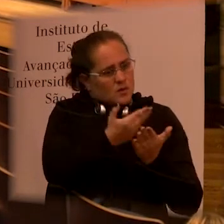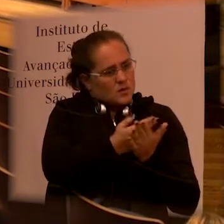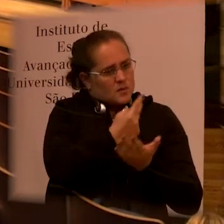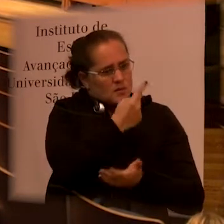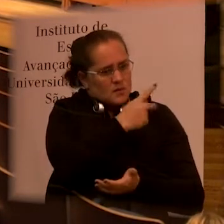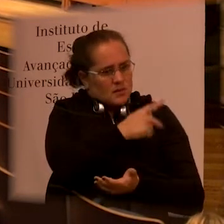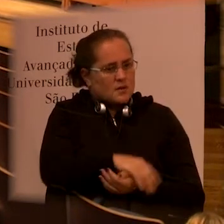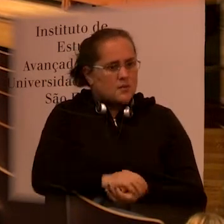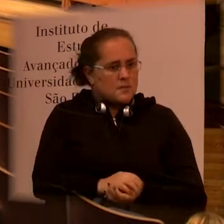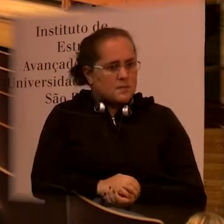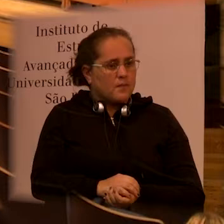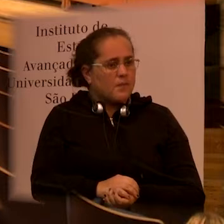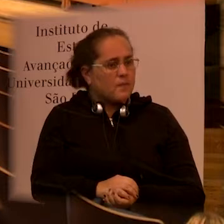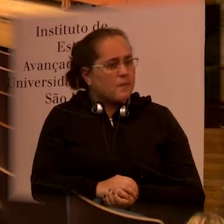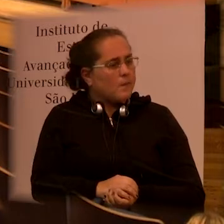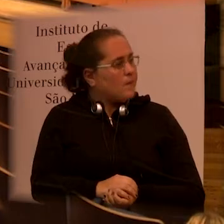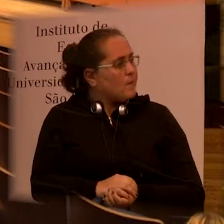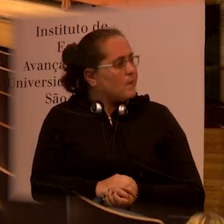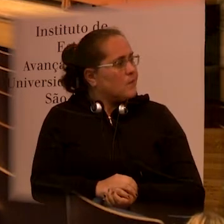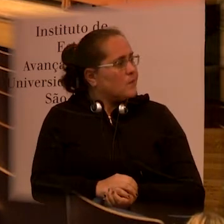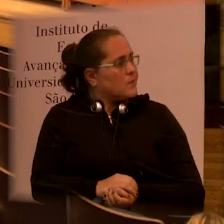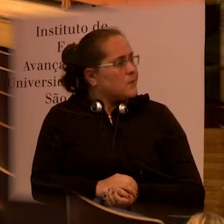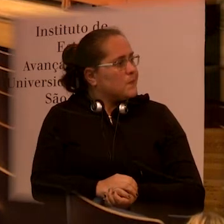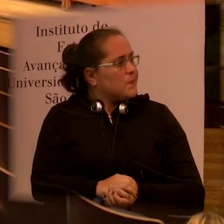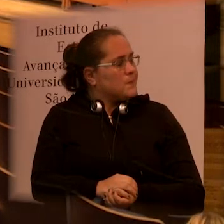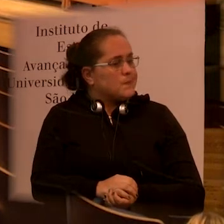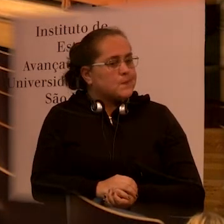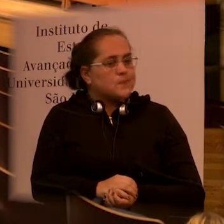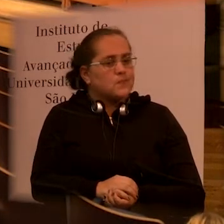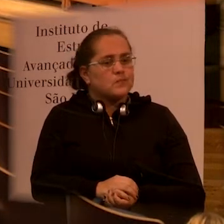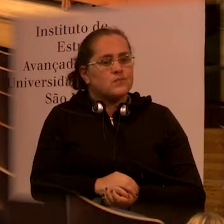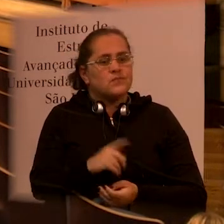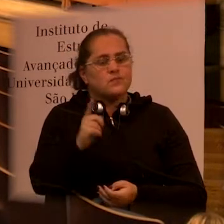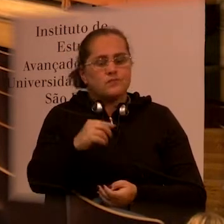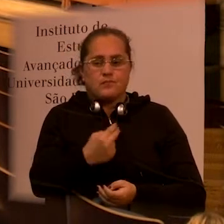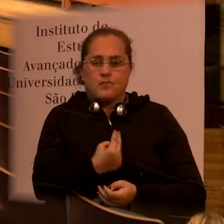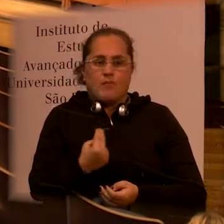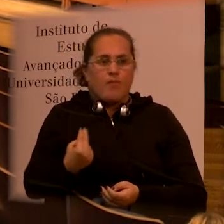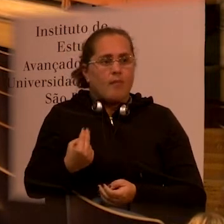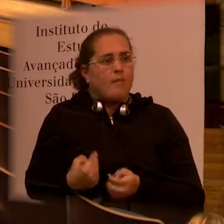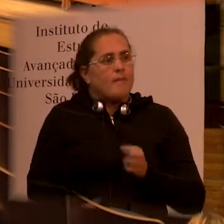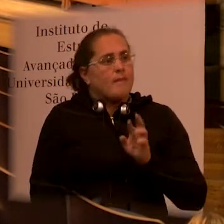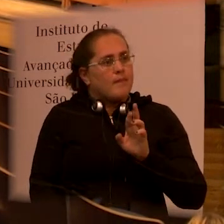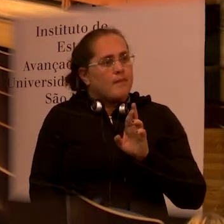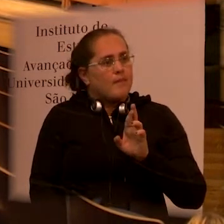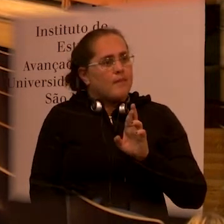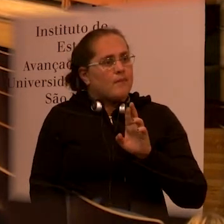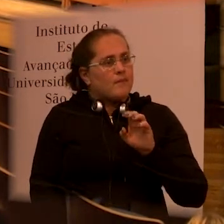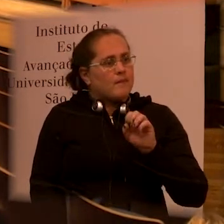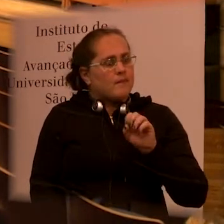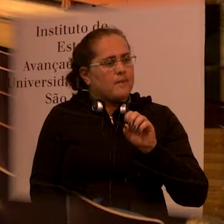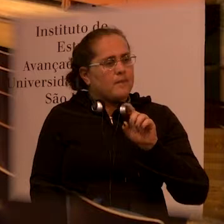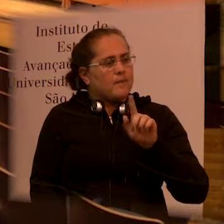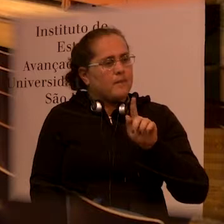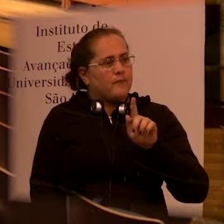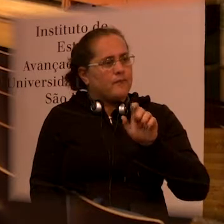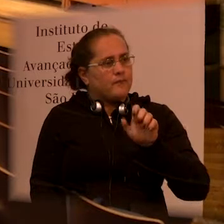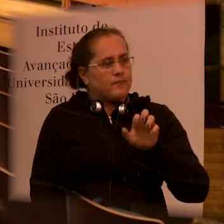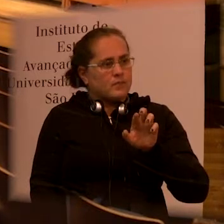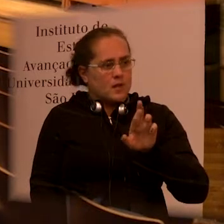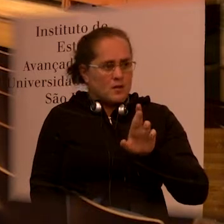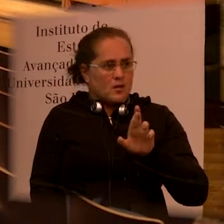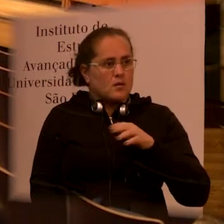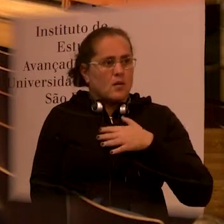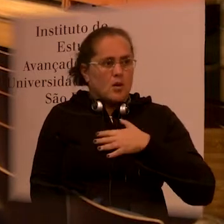issue of interest in your studies. My name is Roger. I am a person with